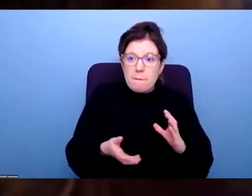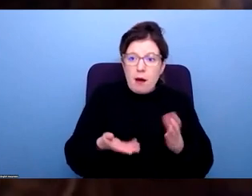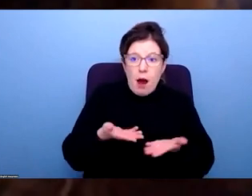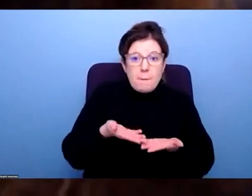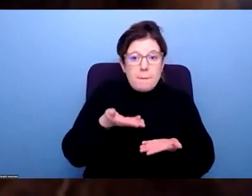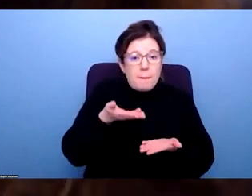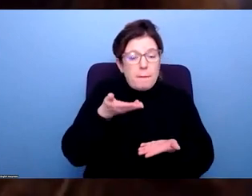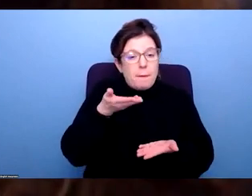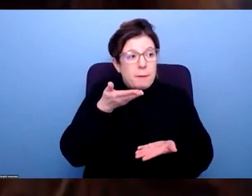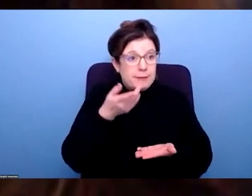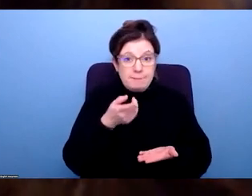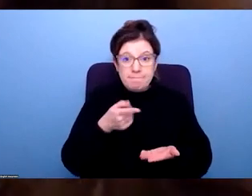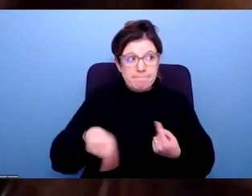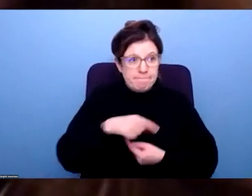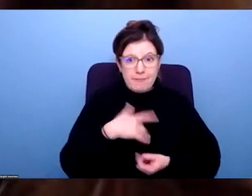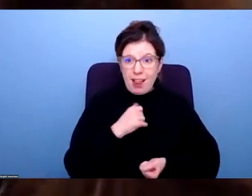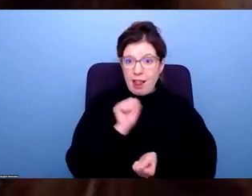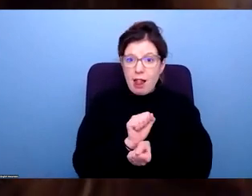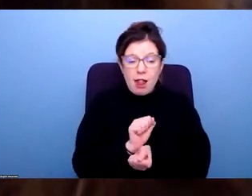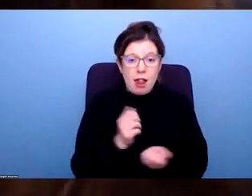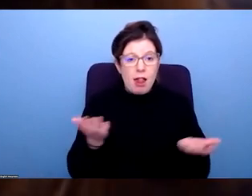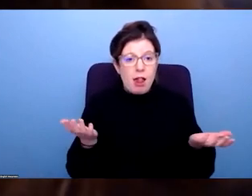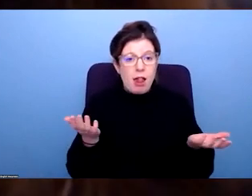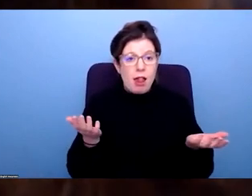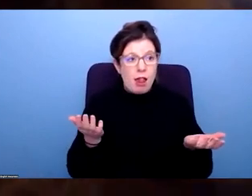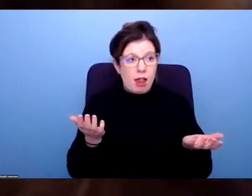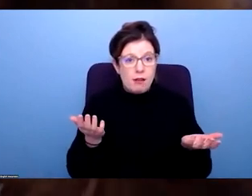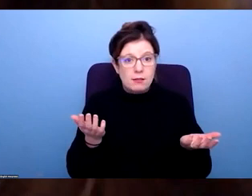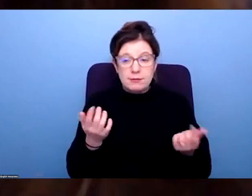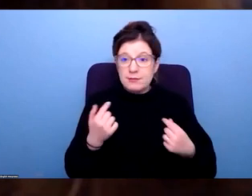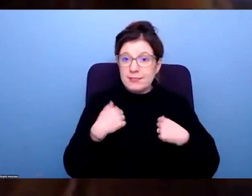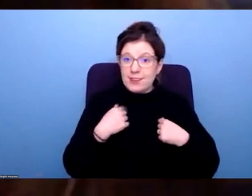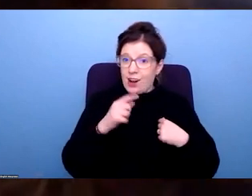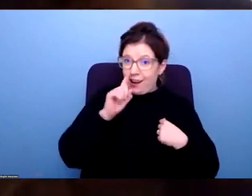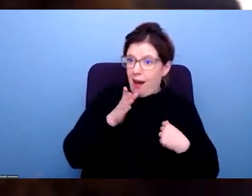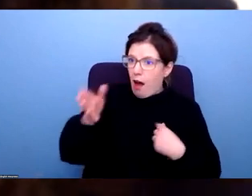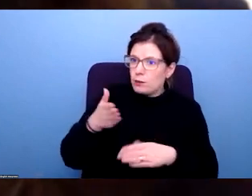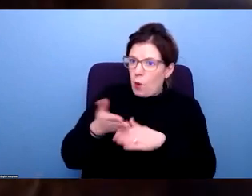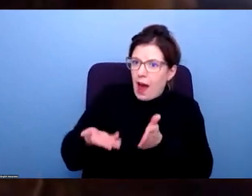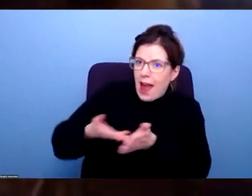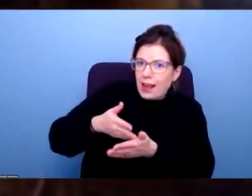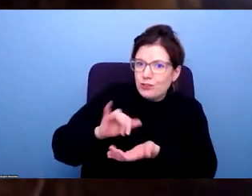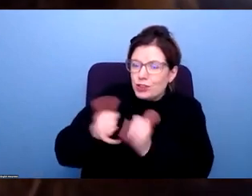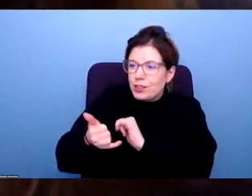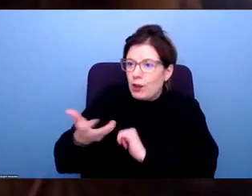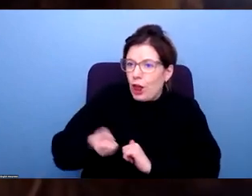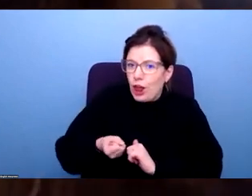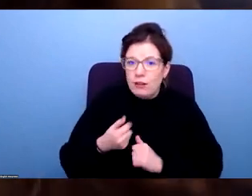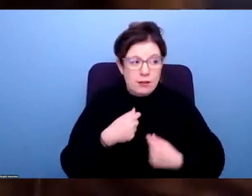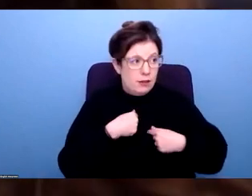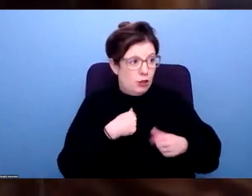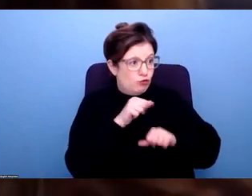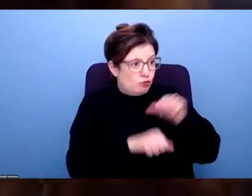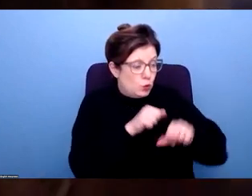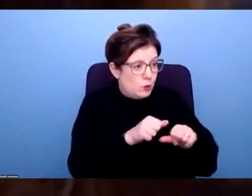many people are trapped in situations, you know, it's not easy to just go and work an extra shift or change something around in your daily routine. You know,